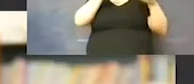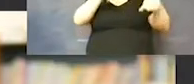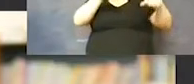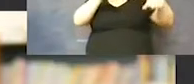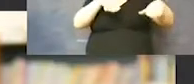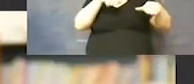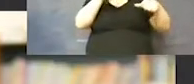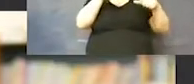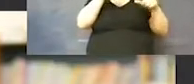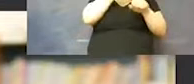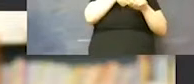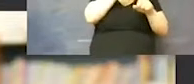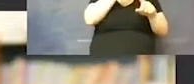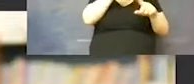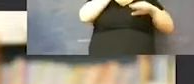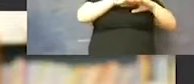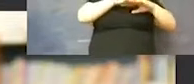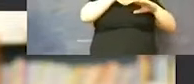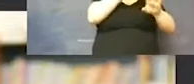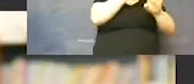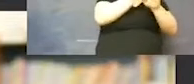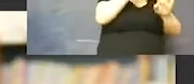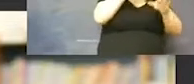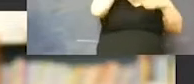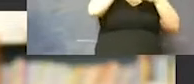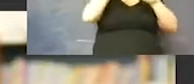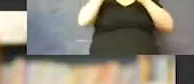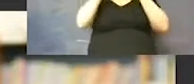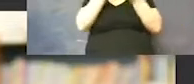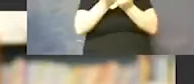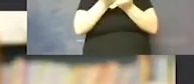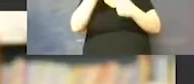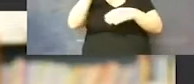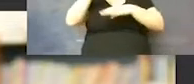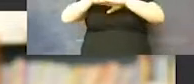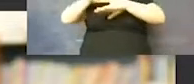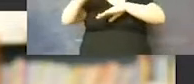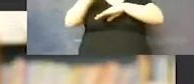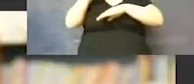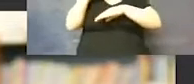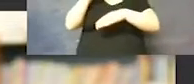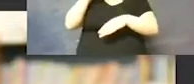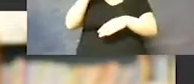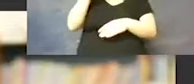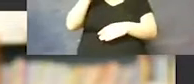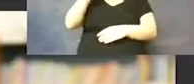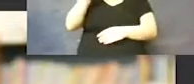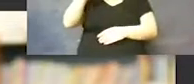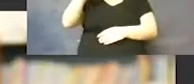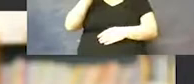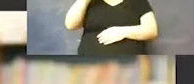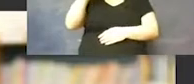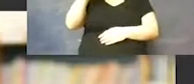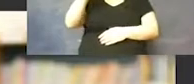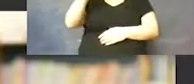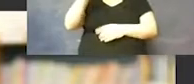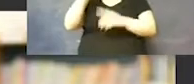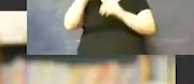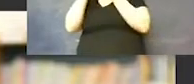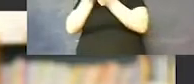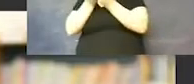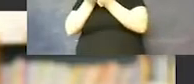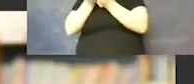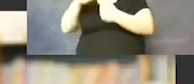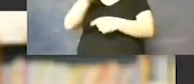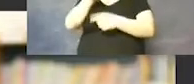on their school bus, or on their extracurricular team activity. Those students may not need to quarantine